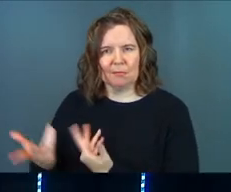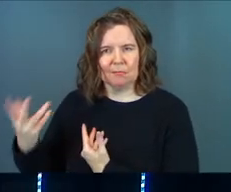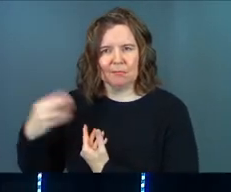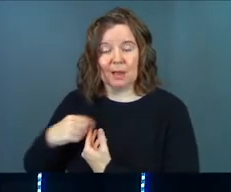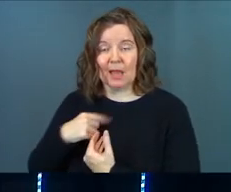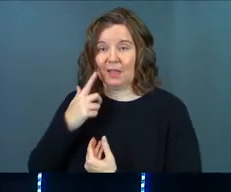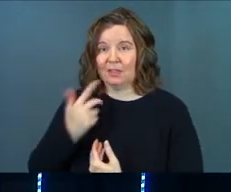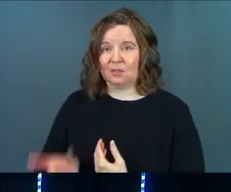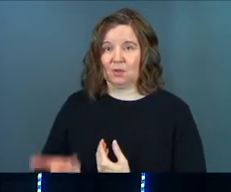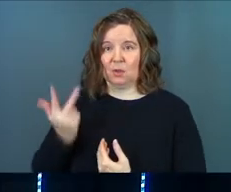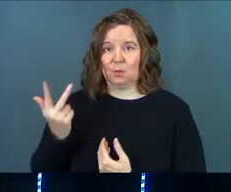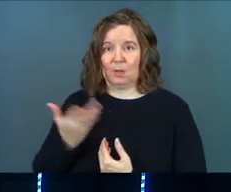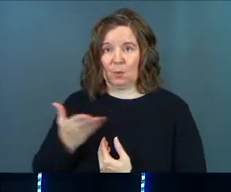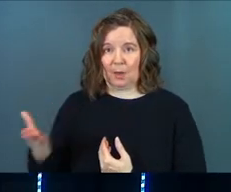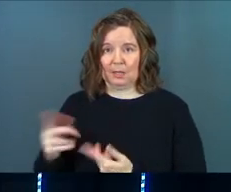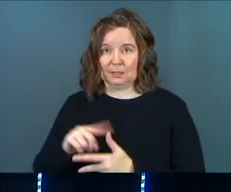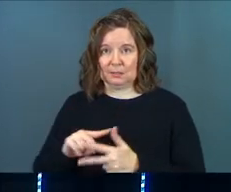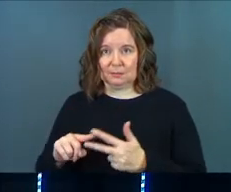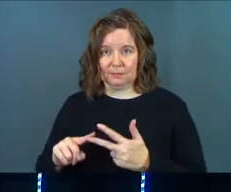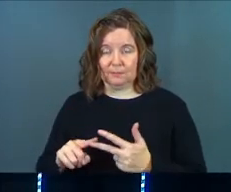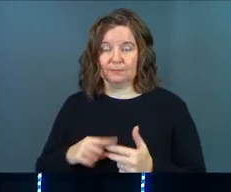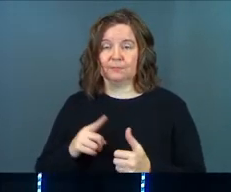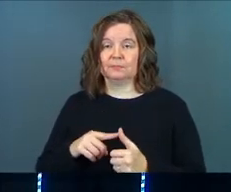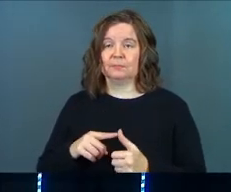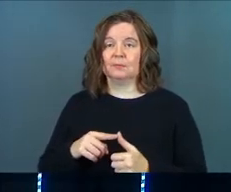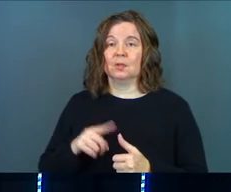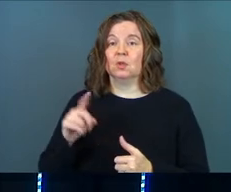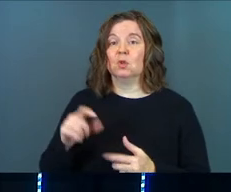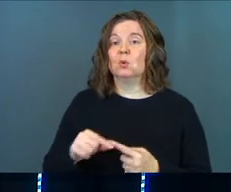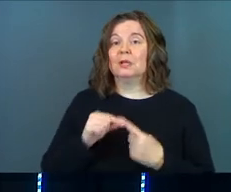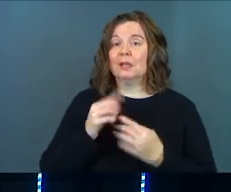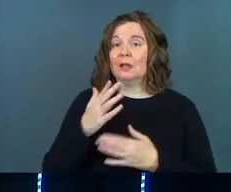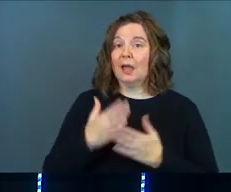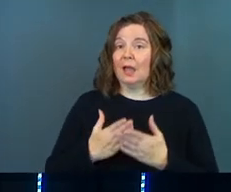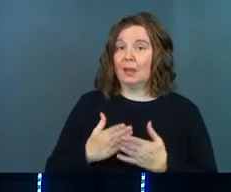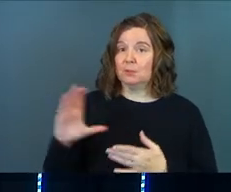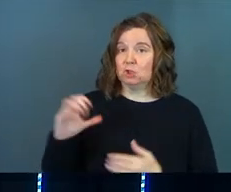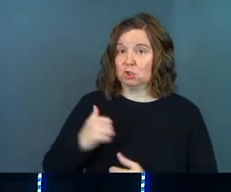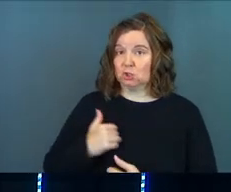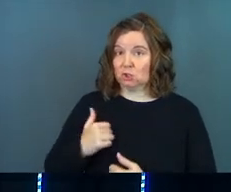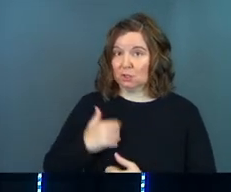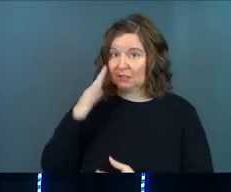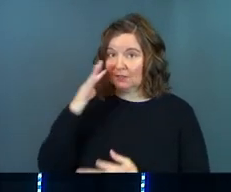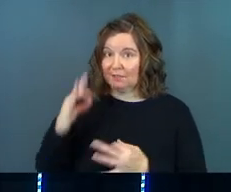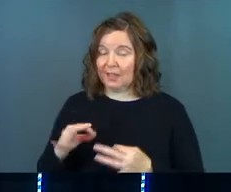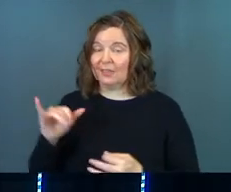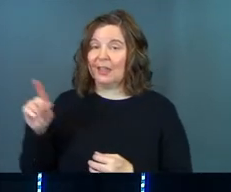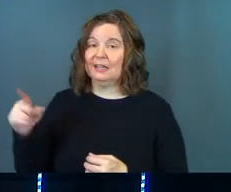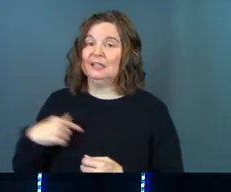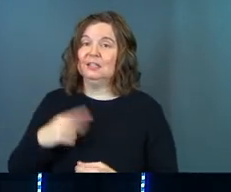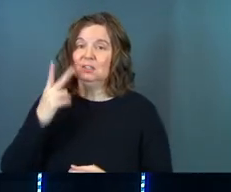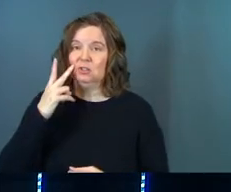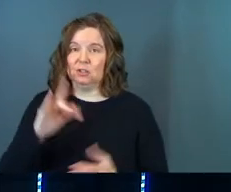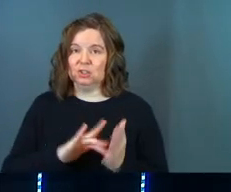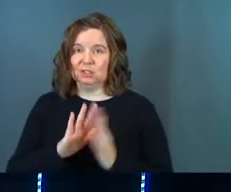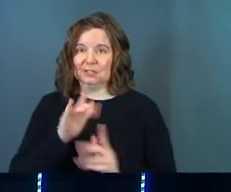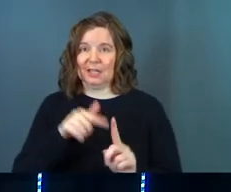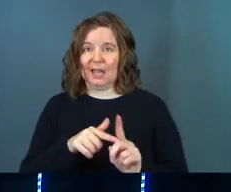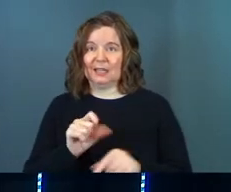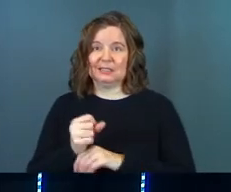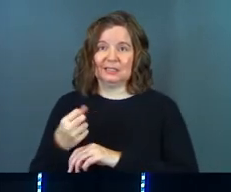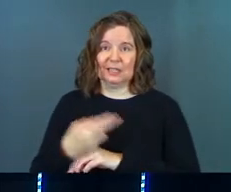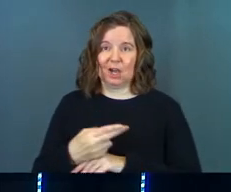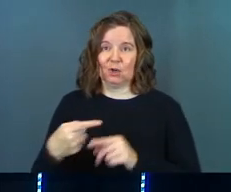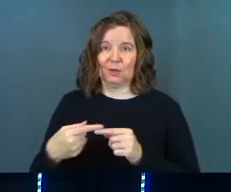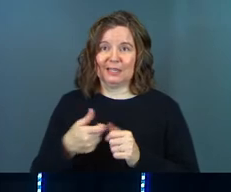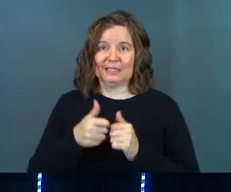I think there's three ways. The centurion, the unique aspect of the centurion's faith is that he saw Jesus as conquering